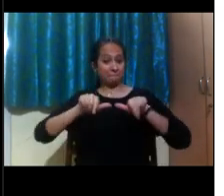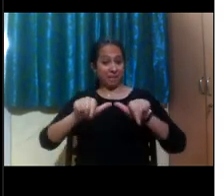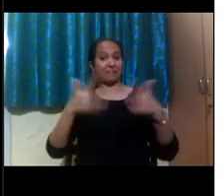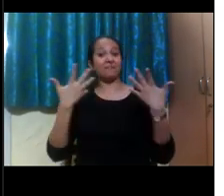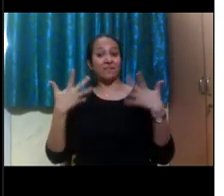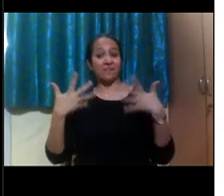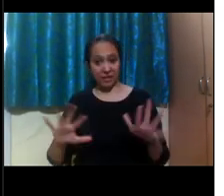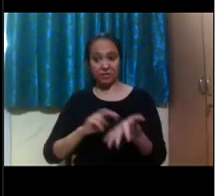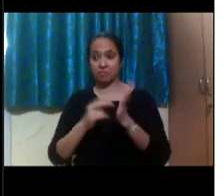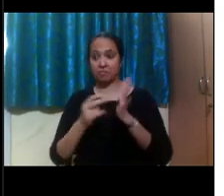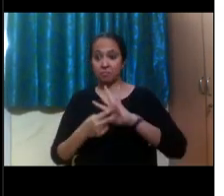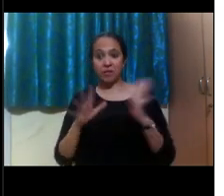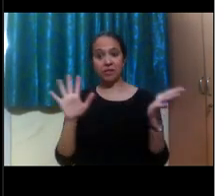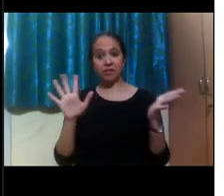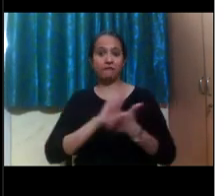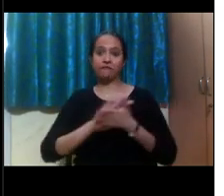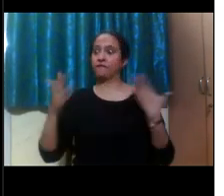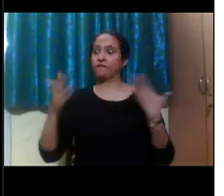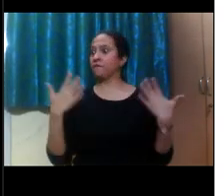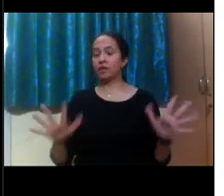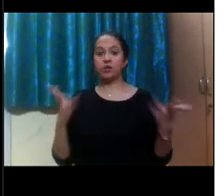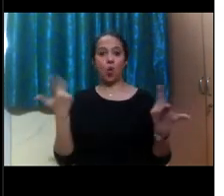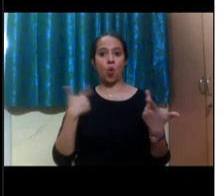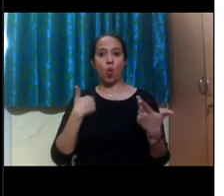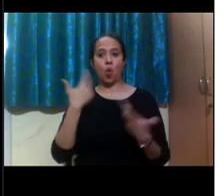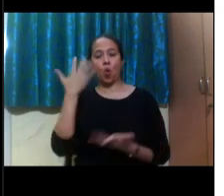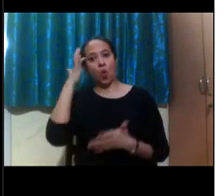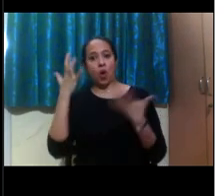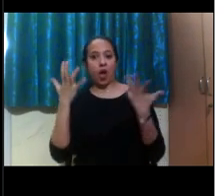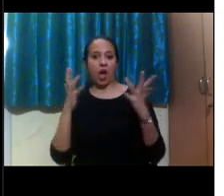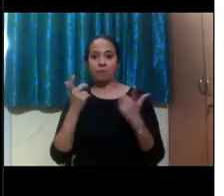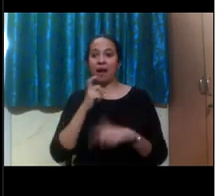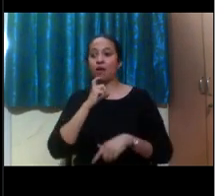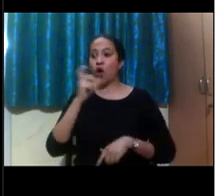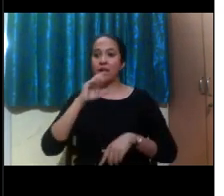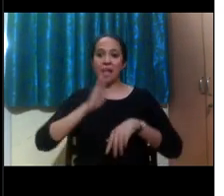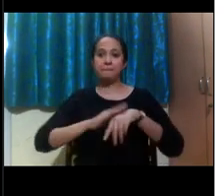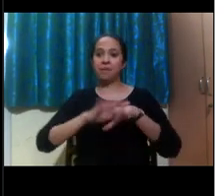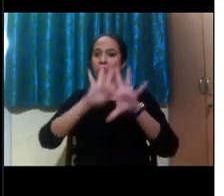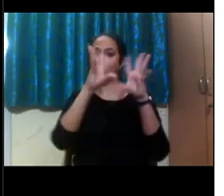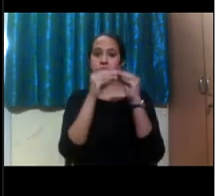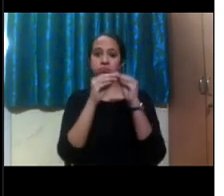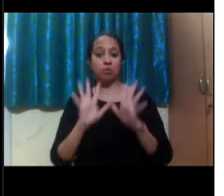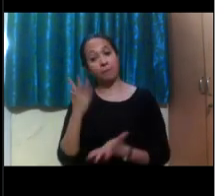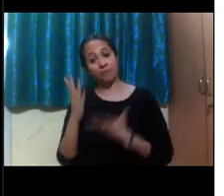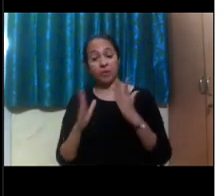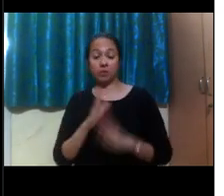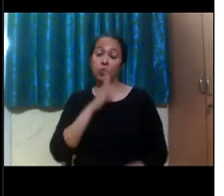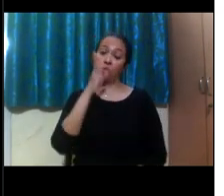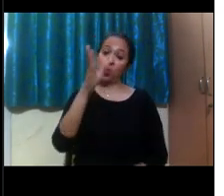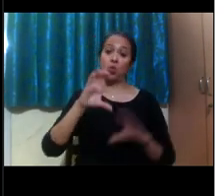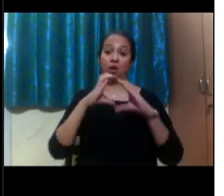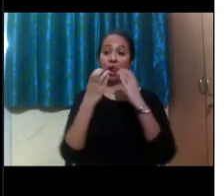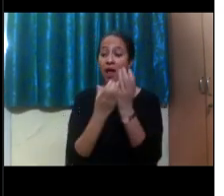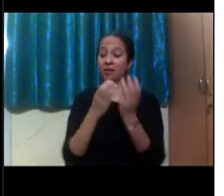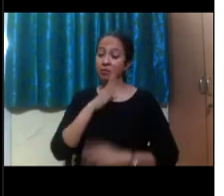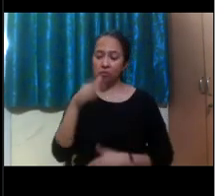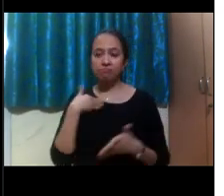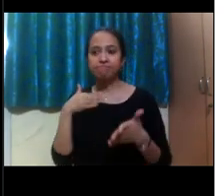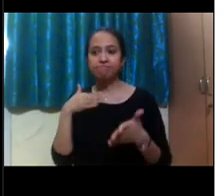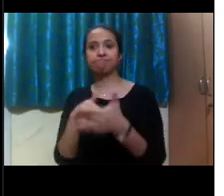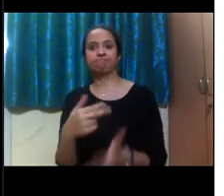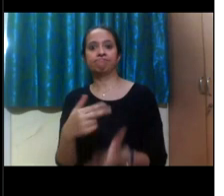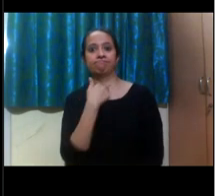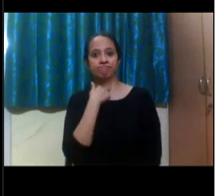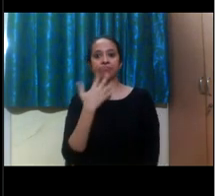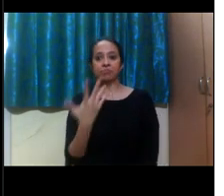those are the only accommodations for your college experience. You might hit a class and you might hit a barrier that you weren't expecting, and we may